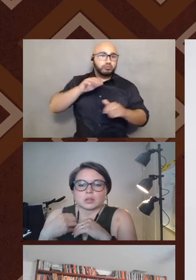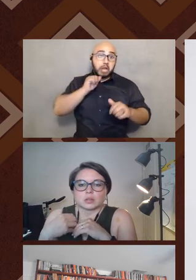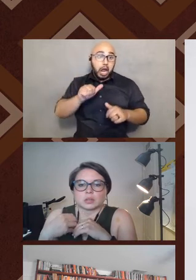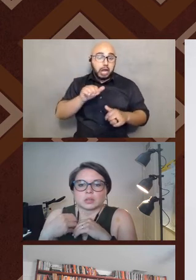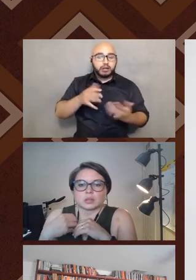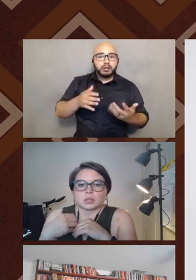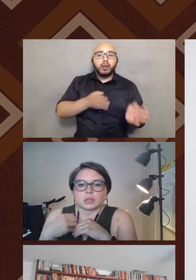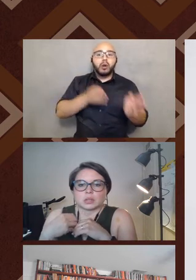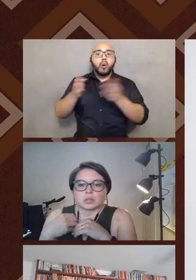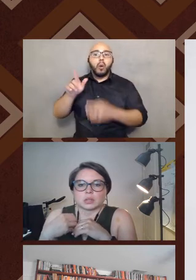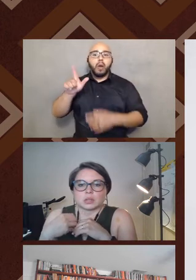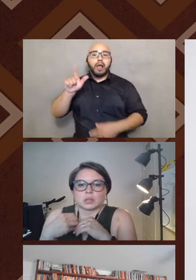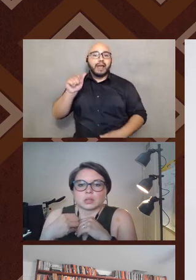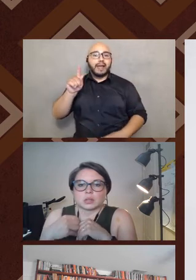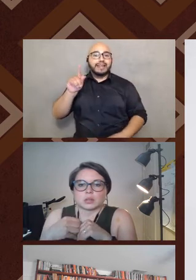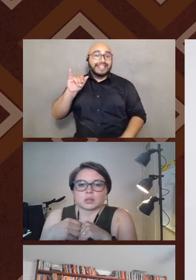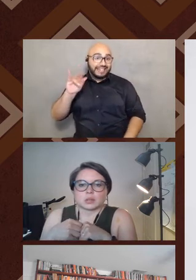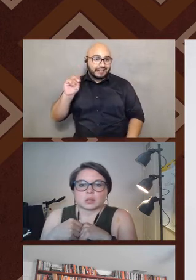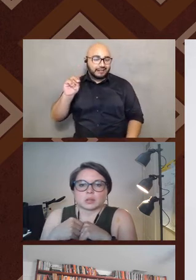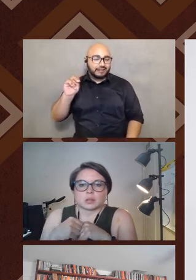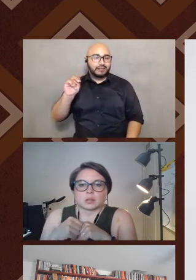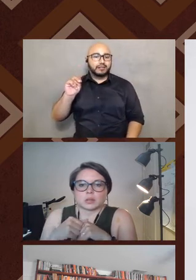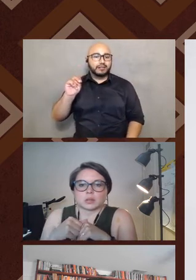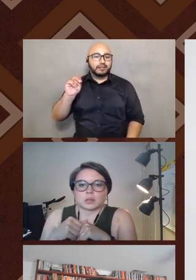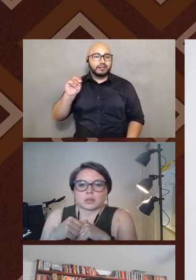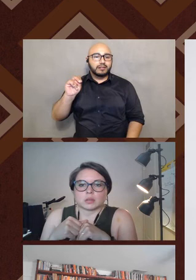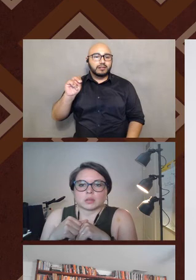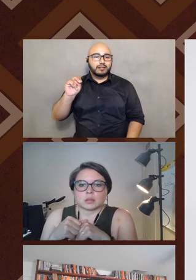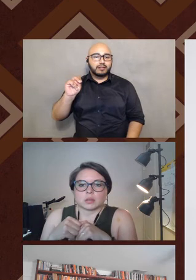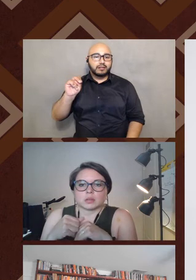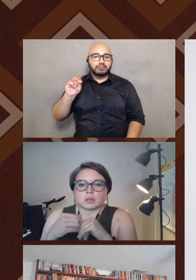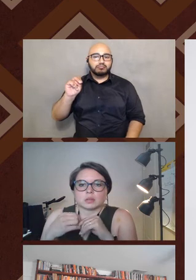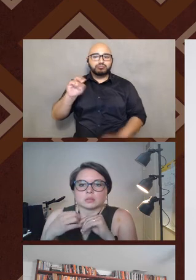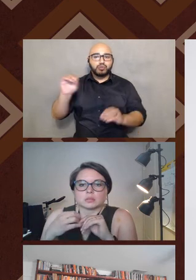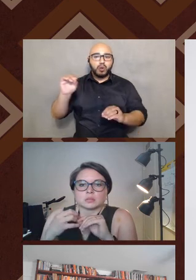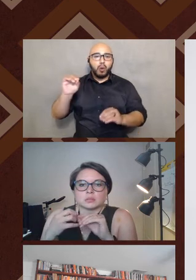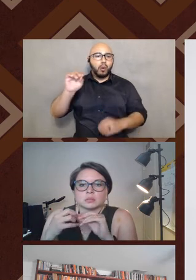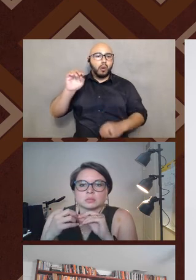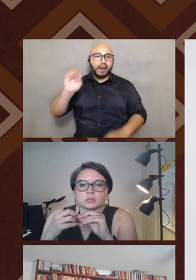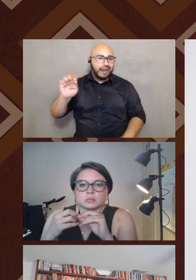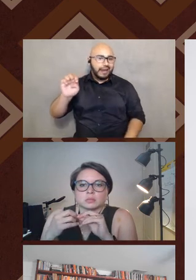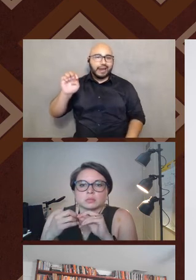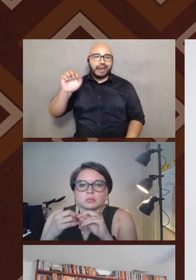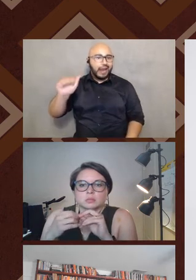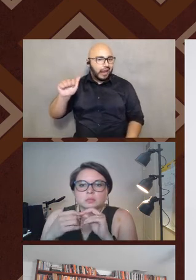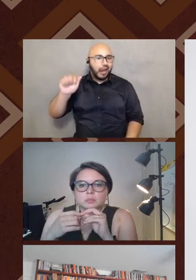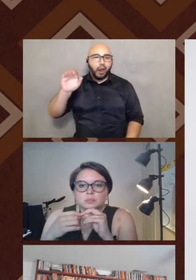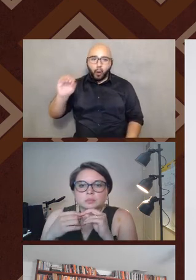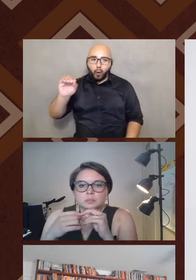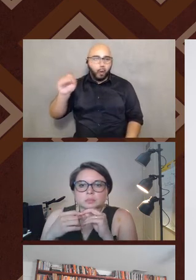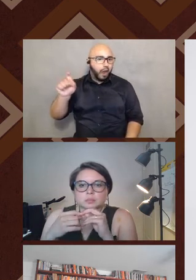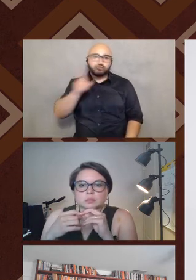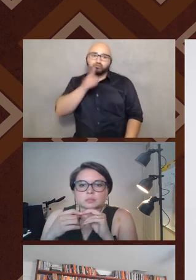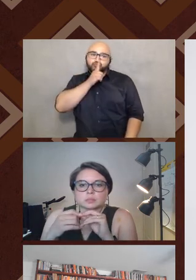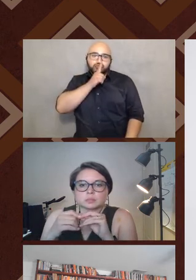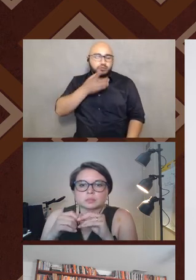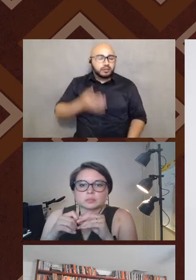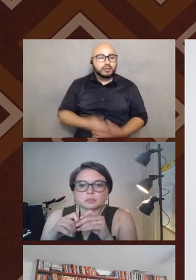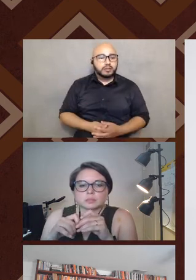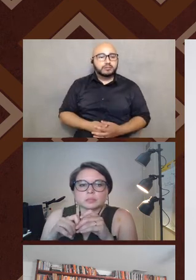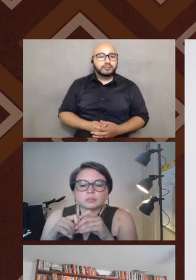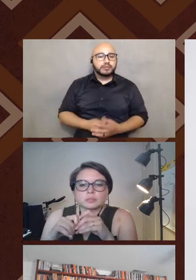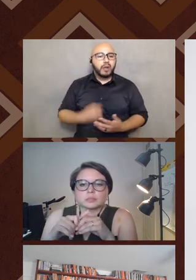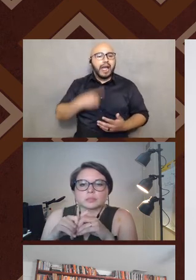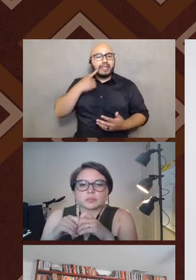idea of just Latin, um, without, without any ending, right. Um, and so I just wanted to, I think I'm going to end